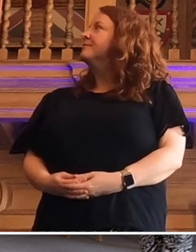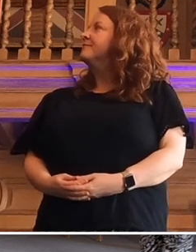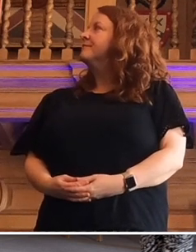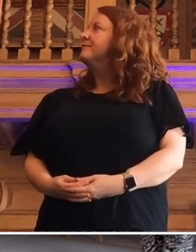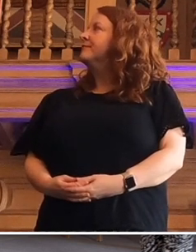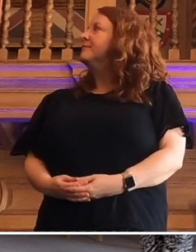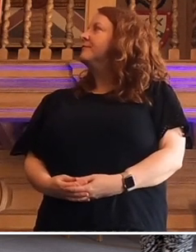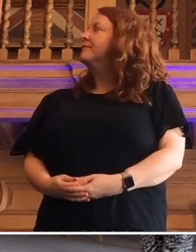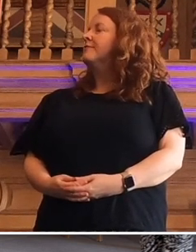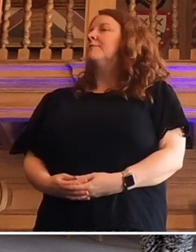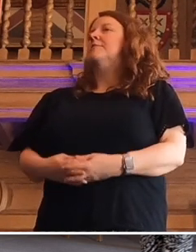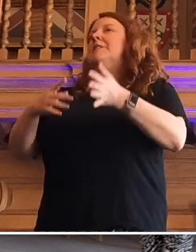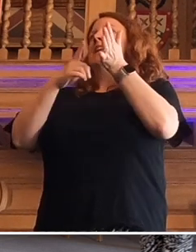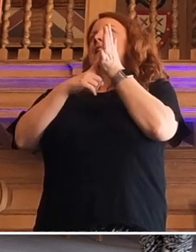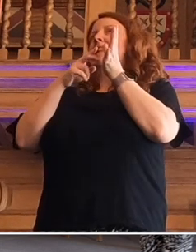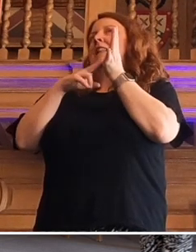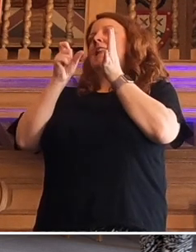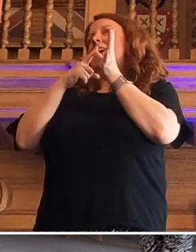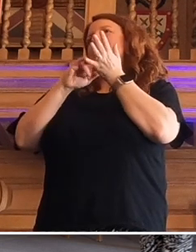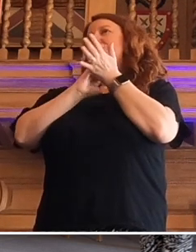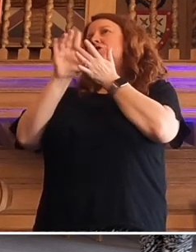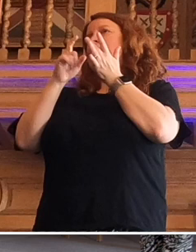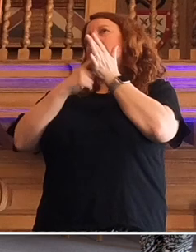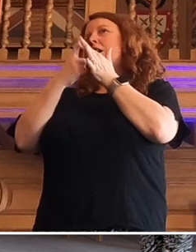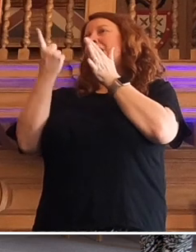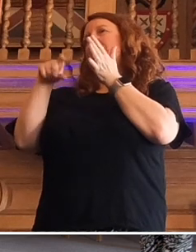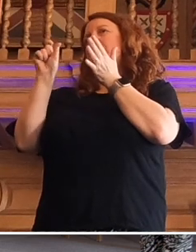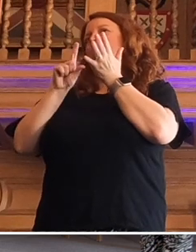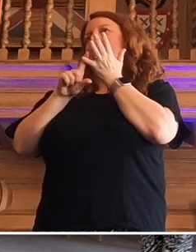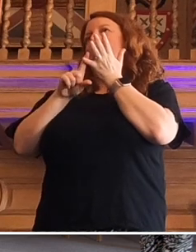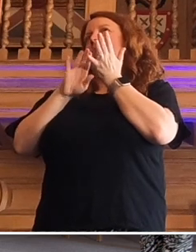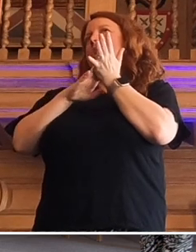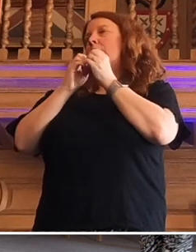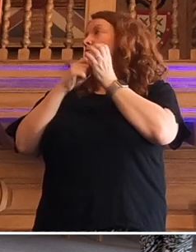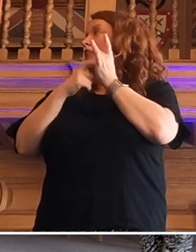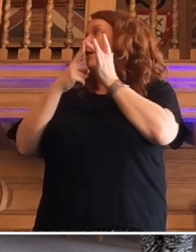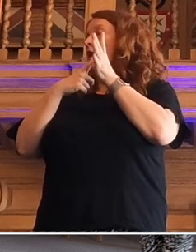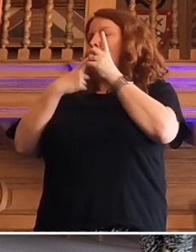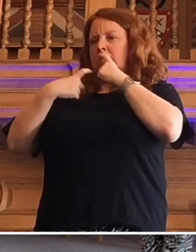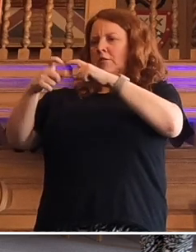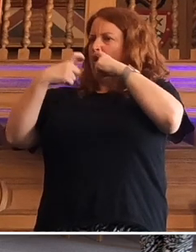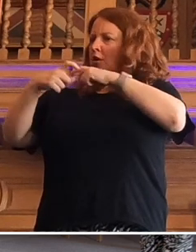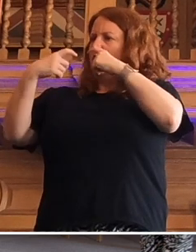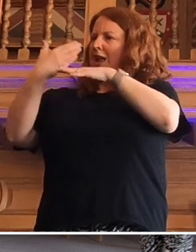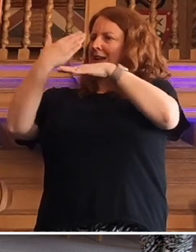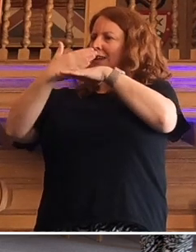Lancashire and Cumbria. Similarly, there's a lot of ongoing activity.